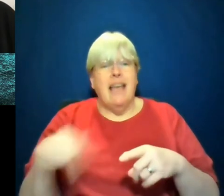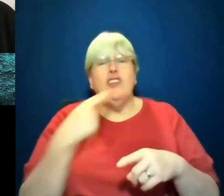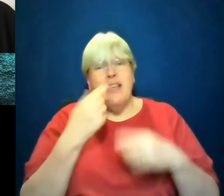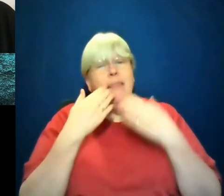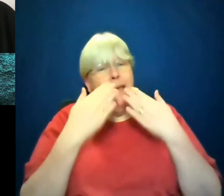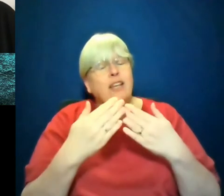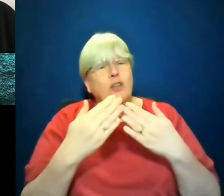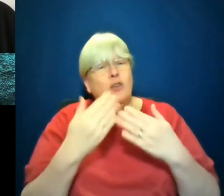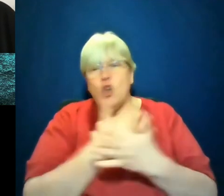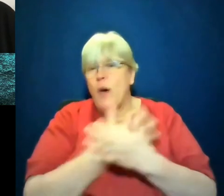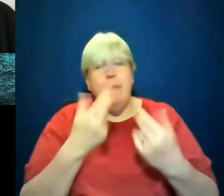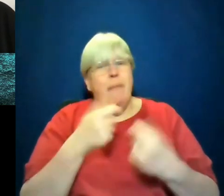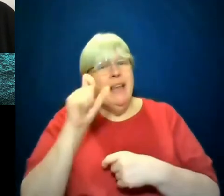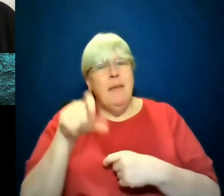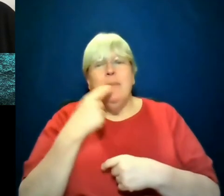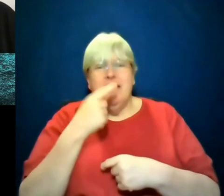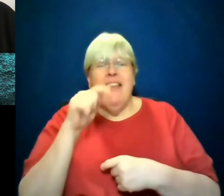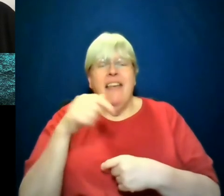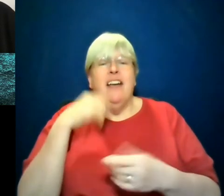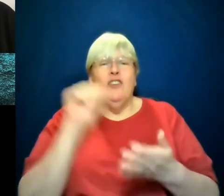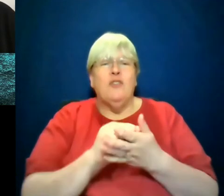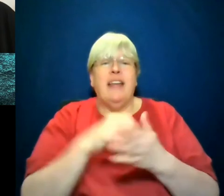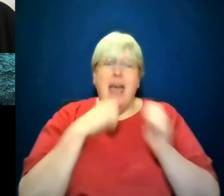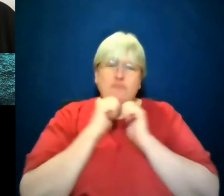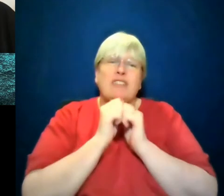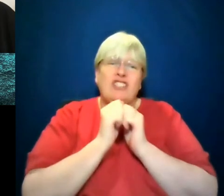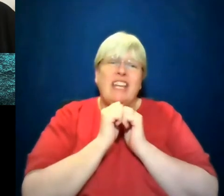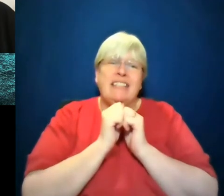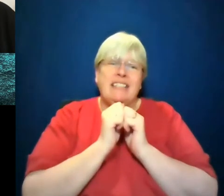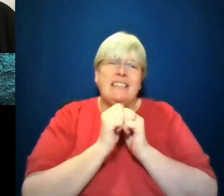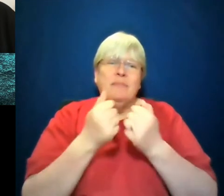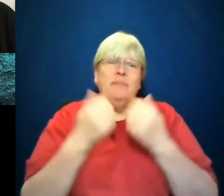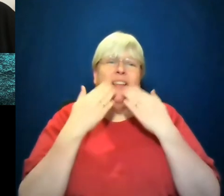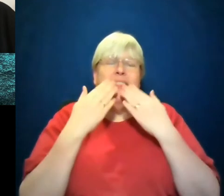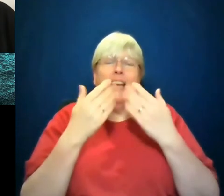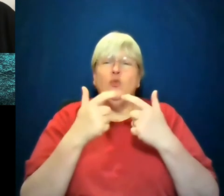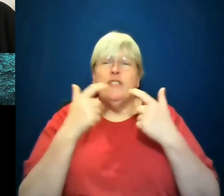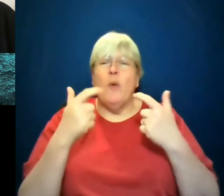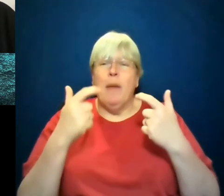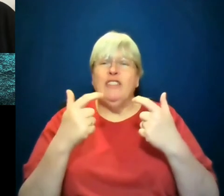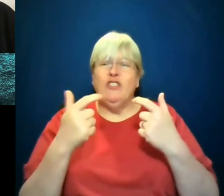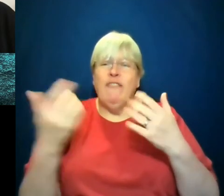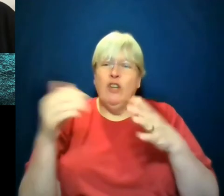people say that. And you're right. And I really appreciate it. Thank you so much for joining us.